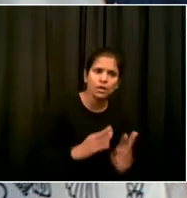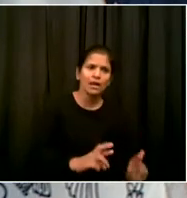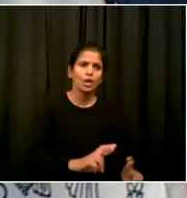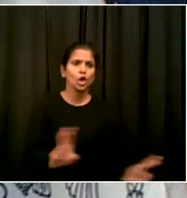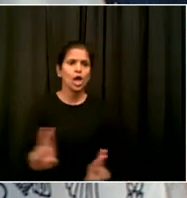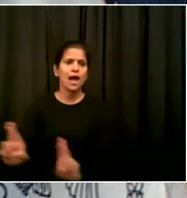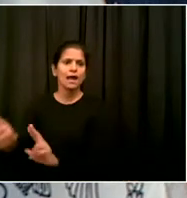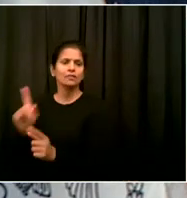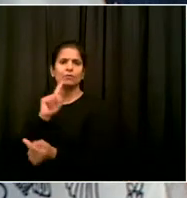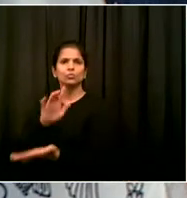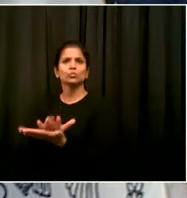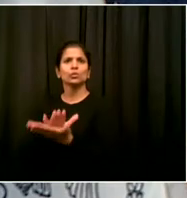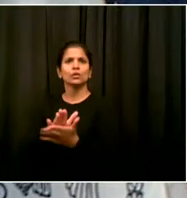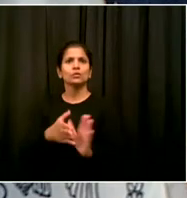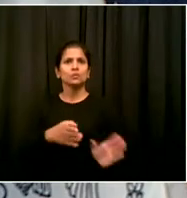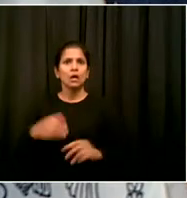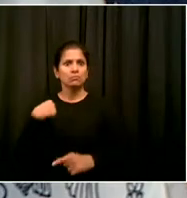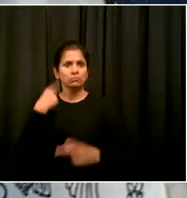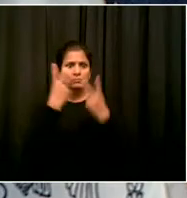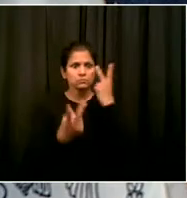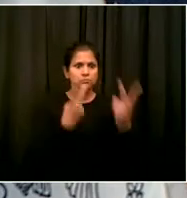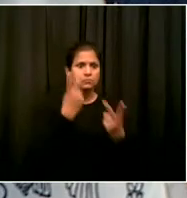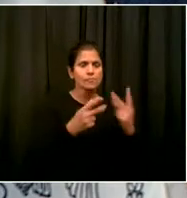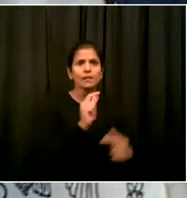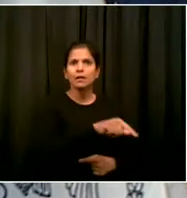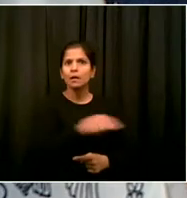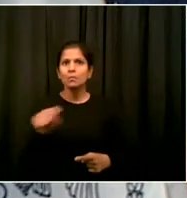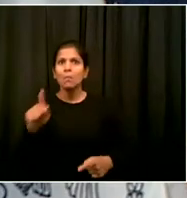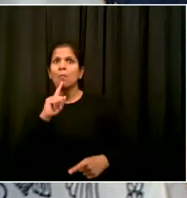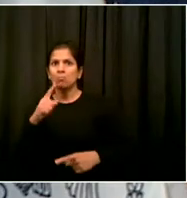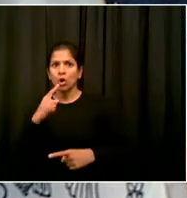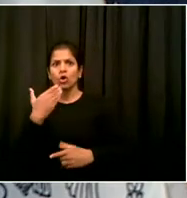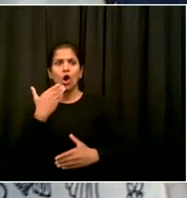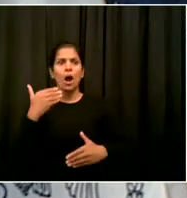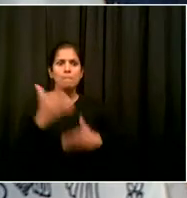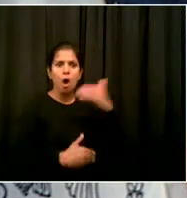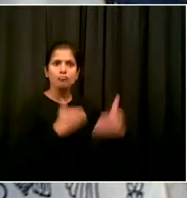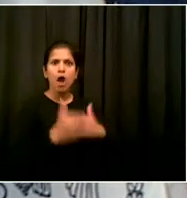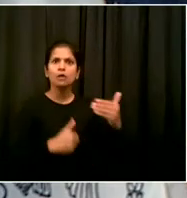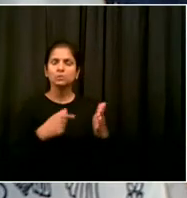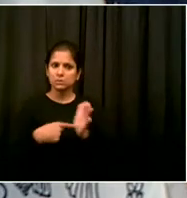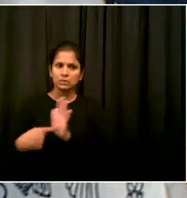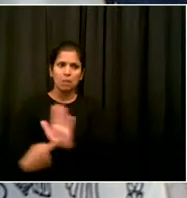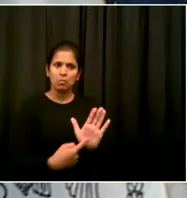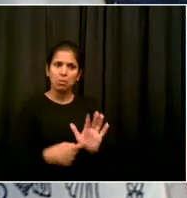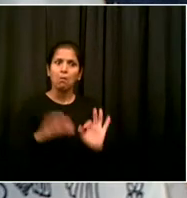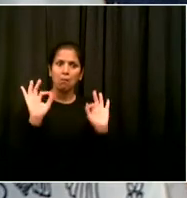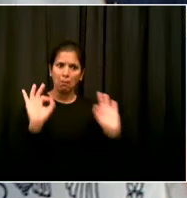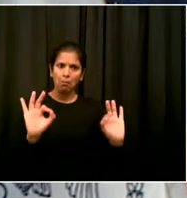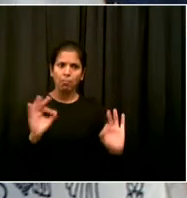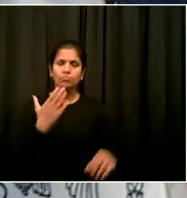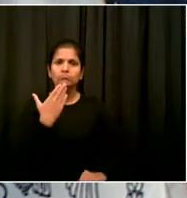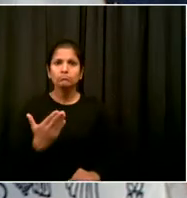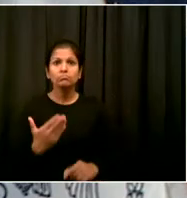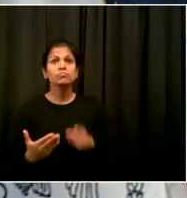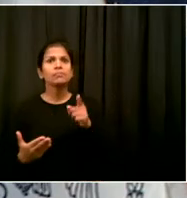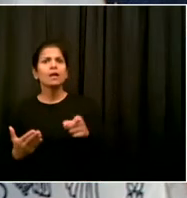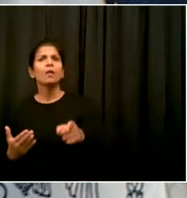But there's definitely more work to do. So we'll take a look at these specific outcomes from these tests and have more to say on that soon.